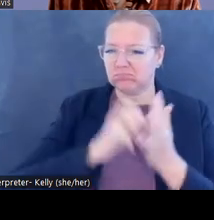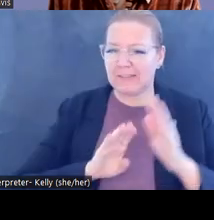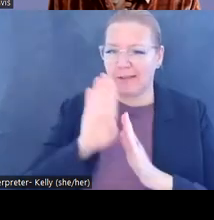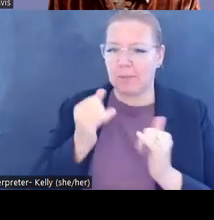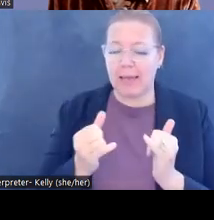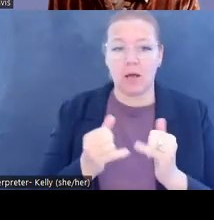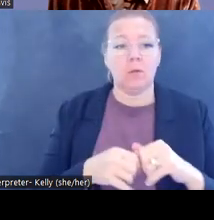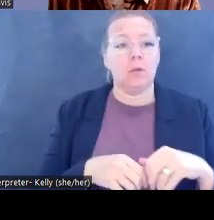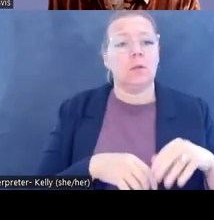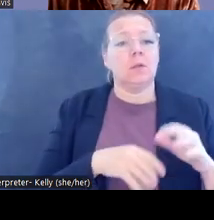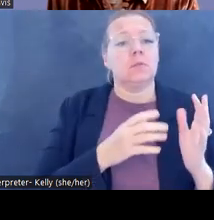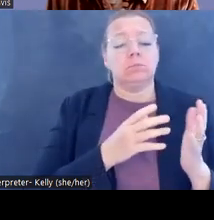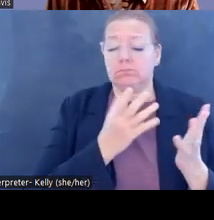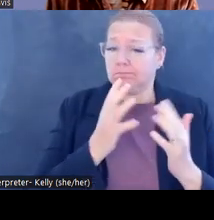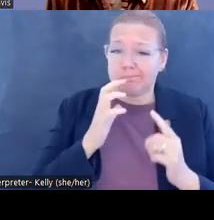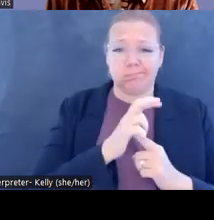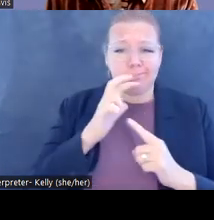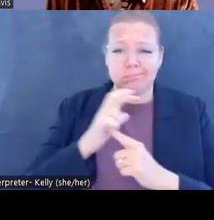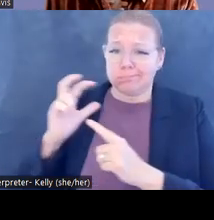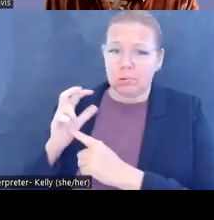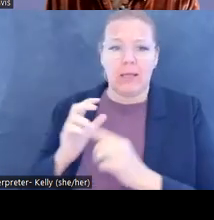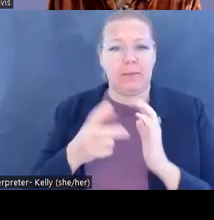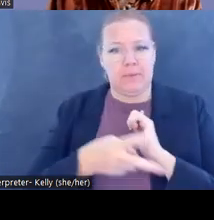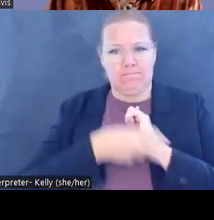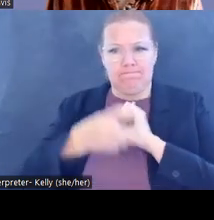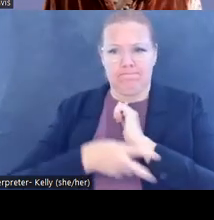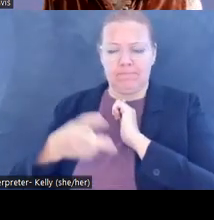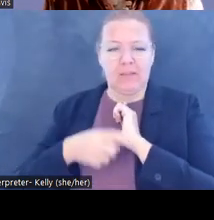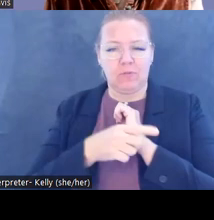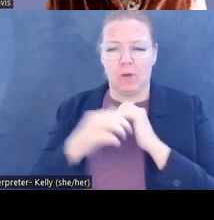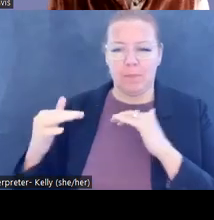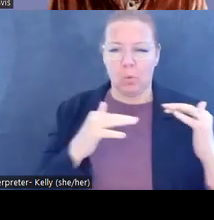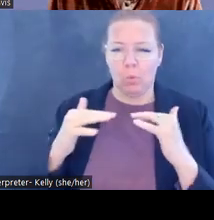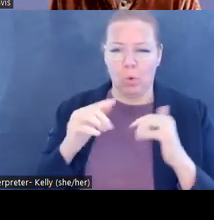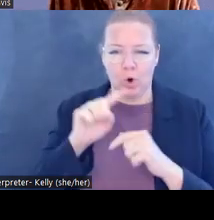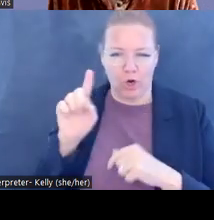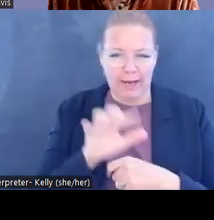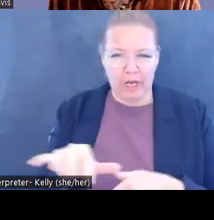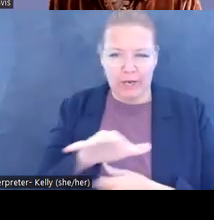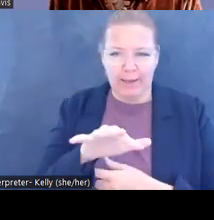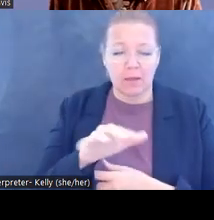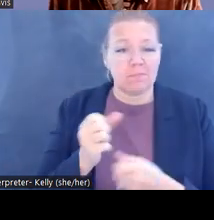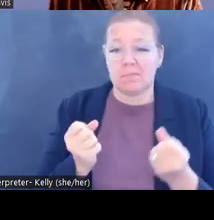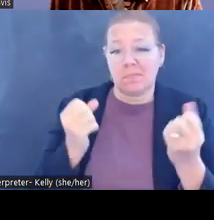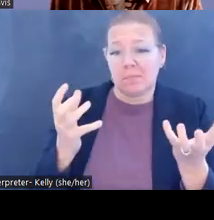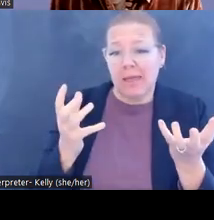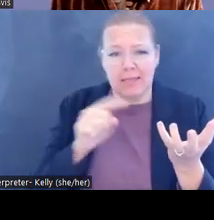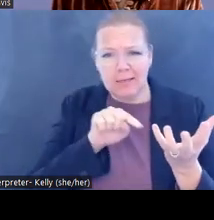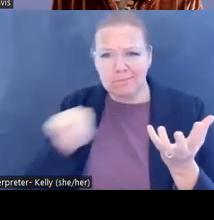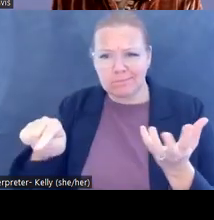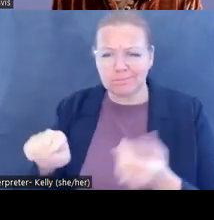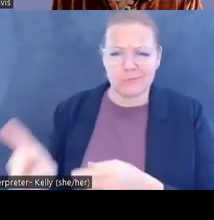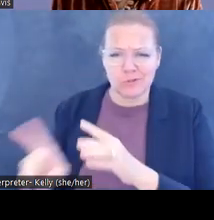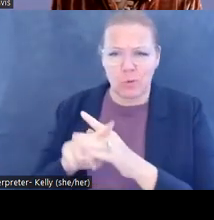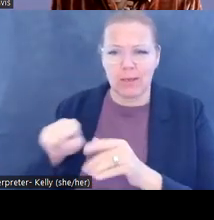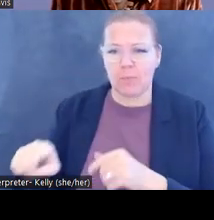after masterpiece disappear from Cambodia's war zones, many, if not resurfacing in the hands of one man, Latchford.